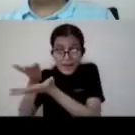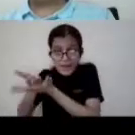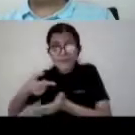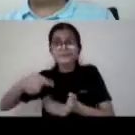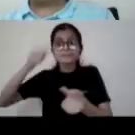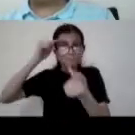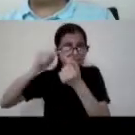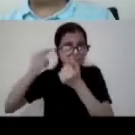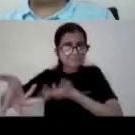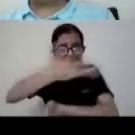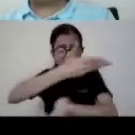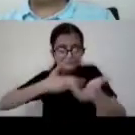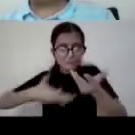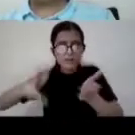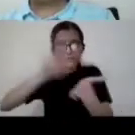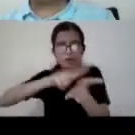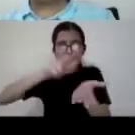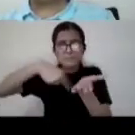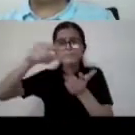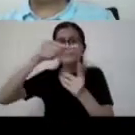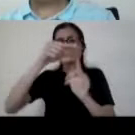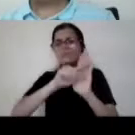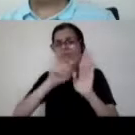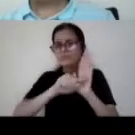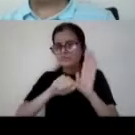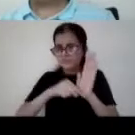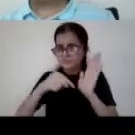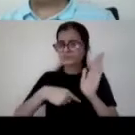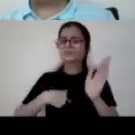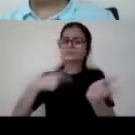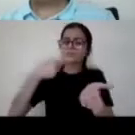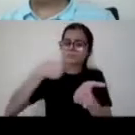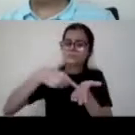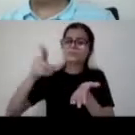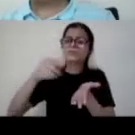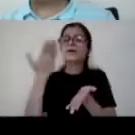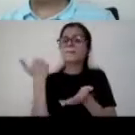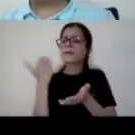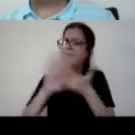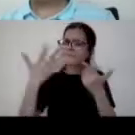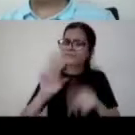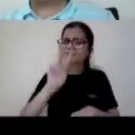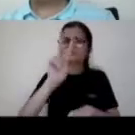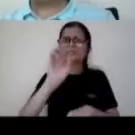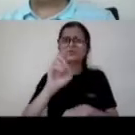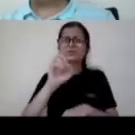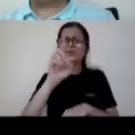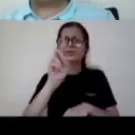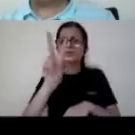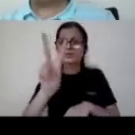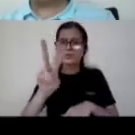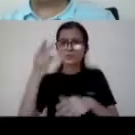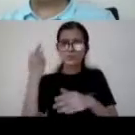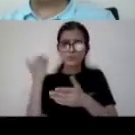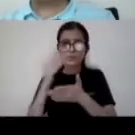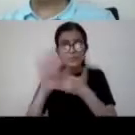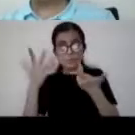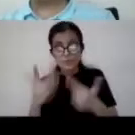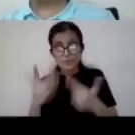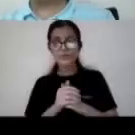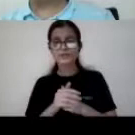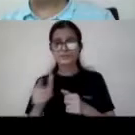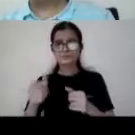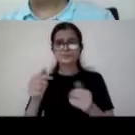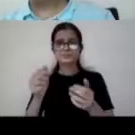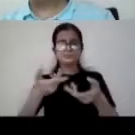provision for the copyright law had already come in 2012 which was actually compliant to whatever text